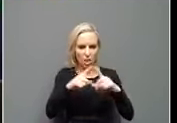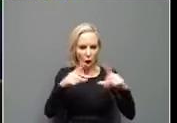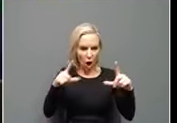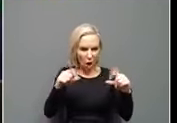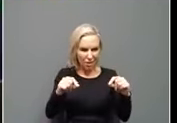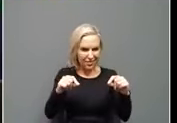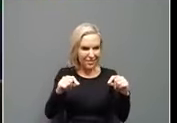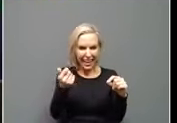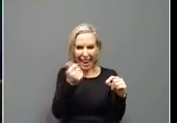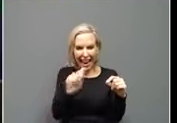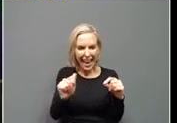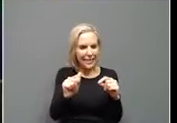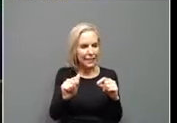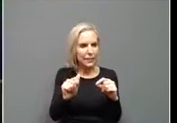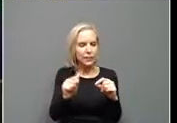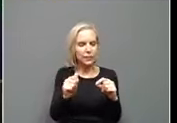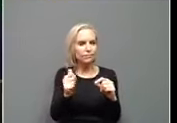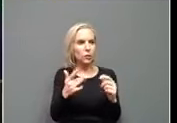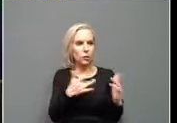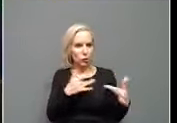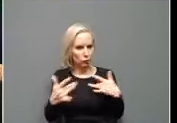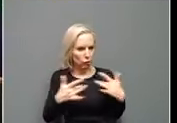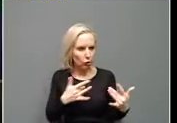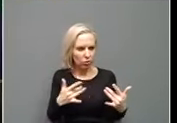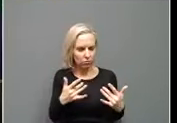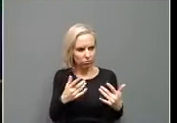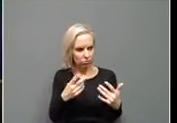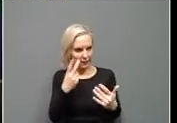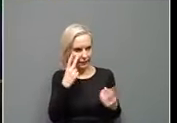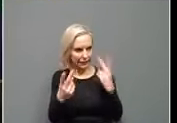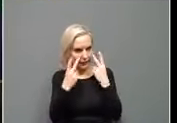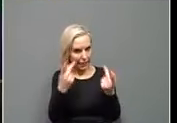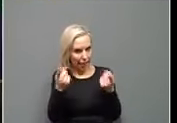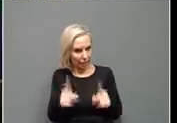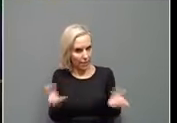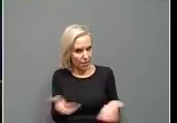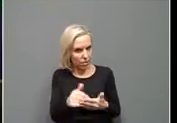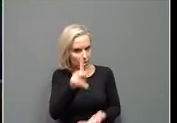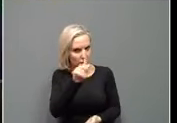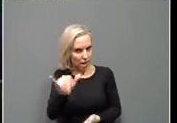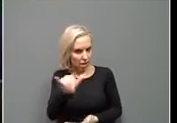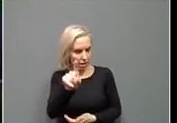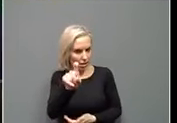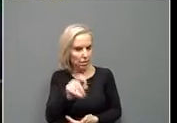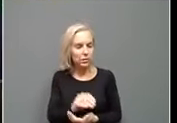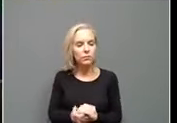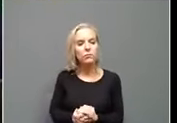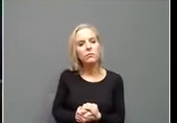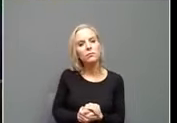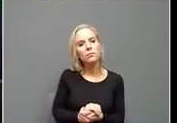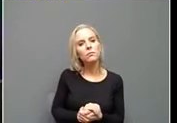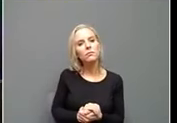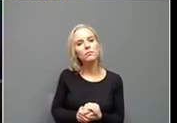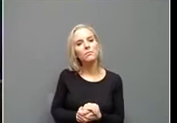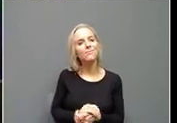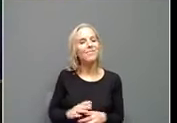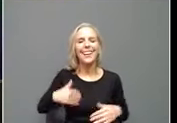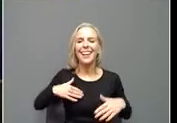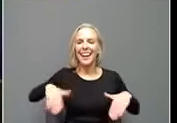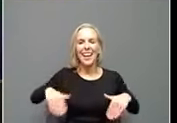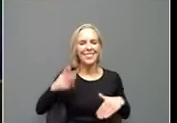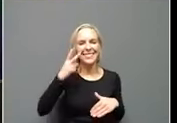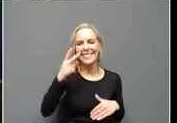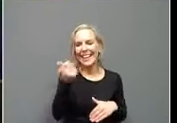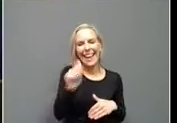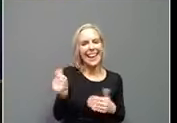any indication or concern that that's happened or is happening here in Kentucky? Thanks so much. I haven't seen any evidence